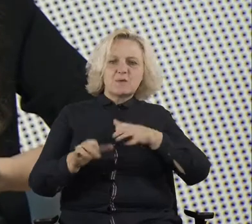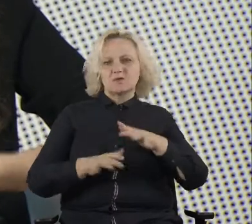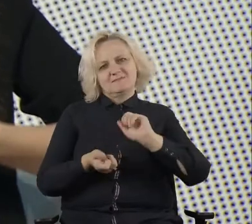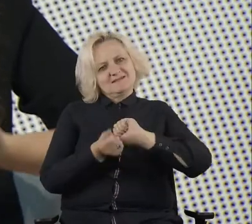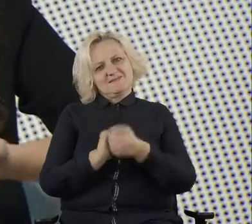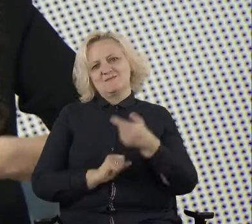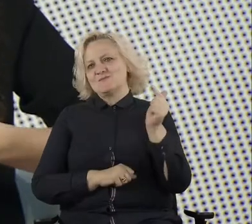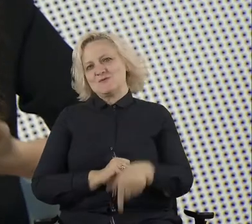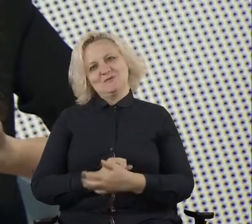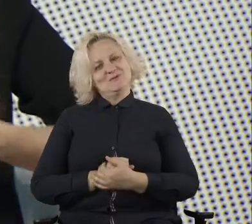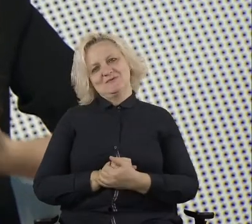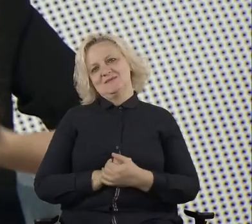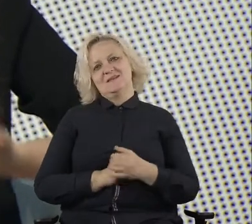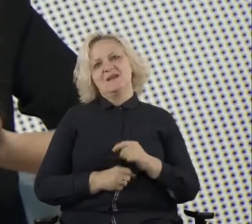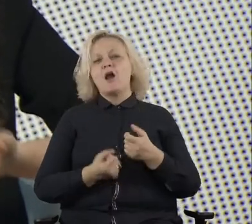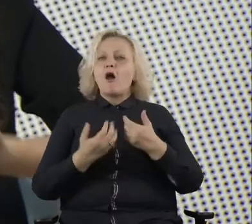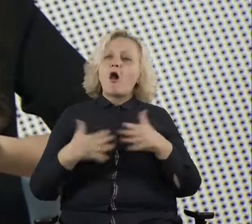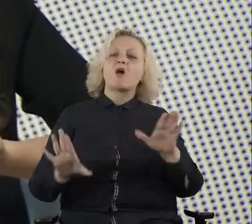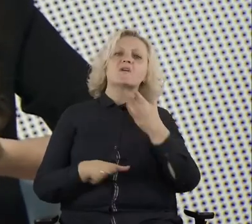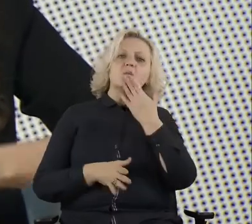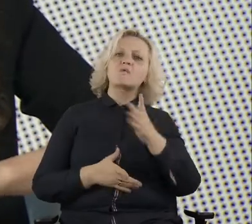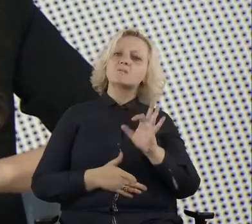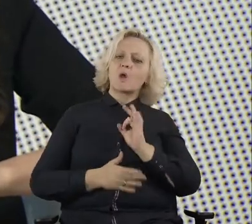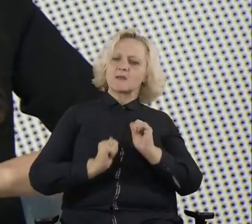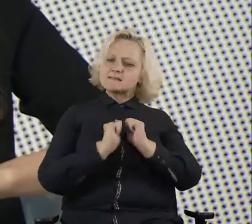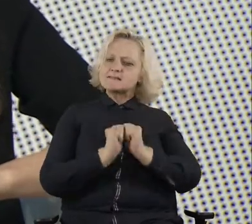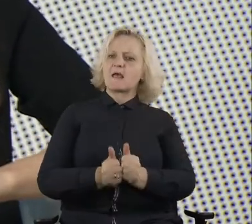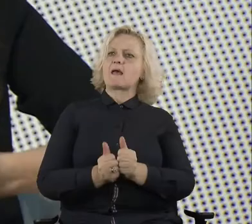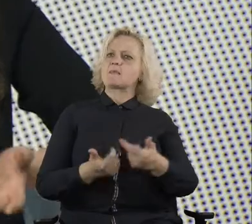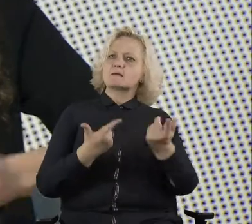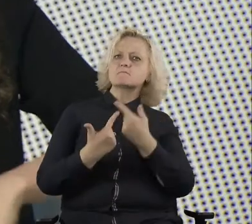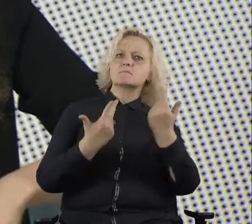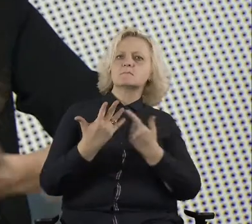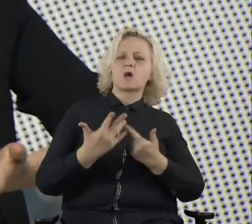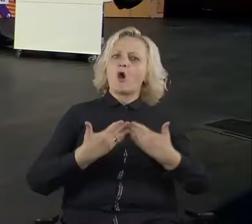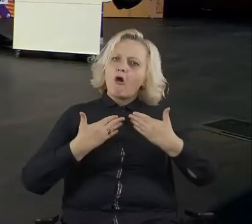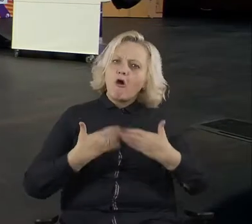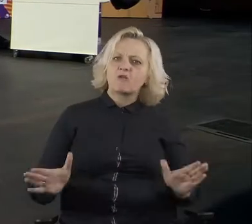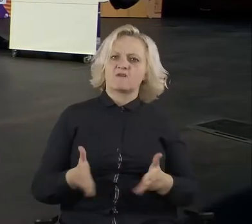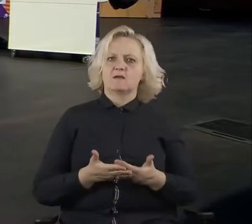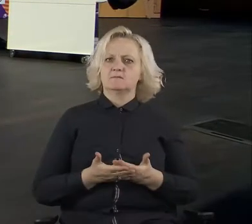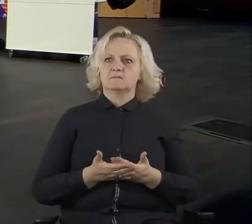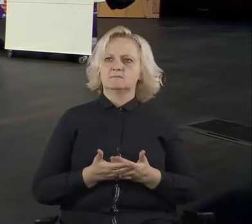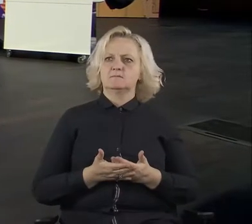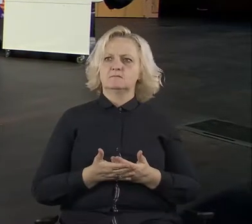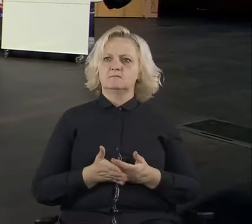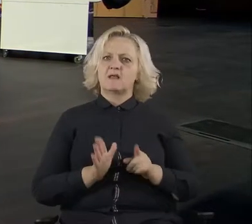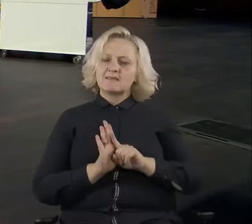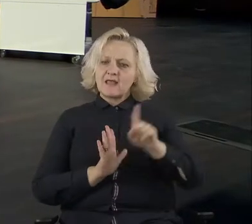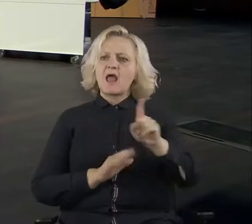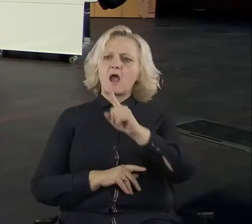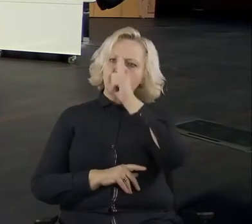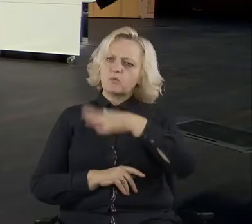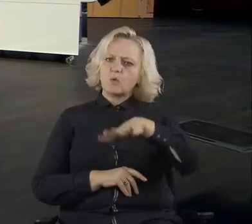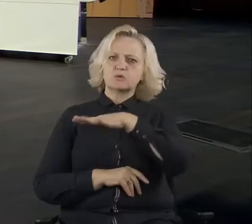challenges. Their, I mean, the public sector's challenges. Um, something, so openness. Thank you.